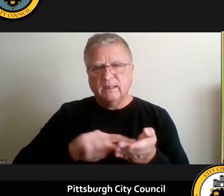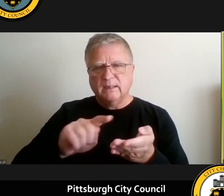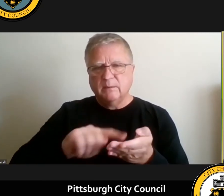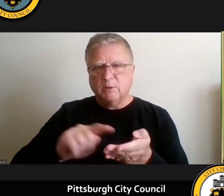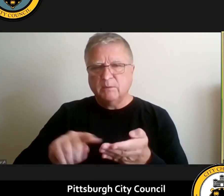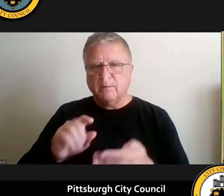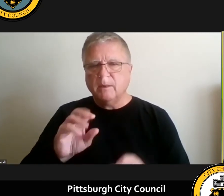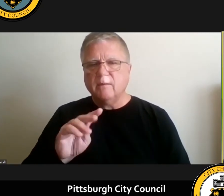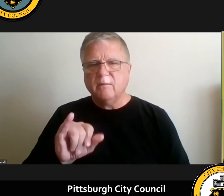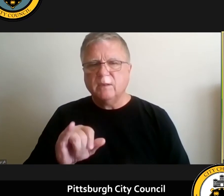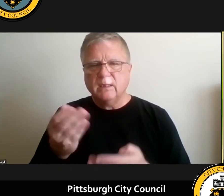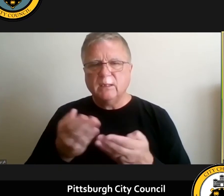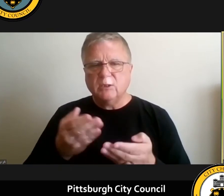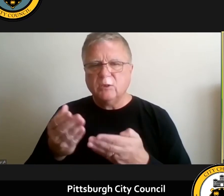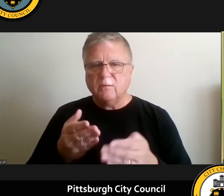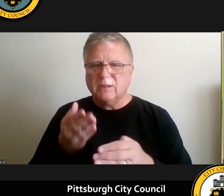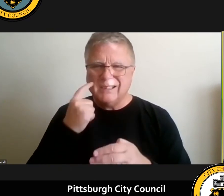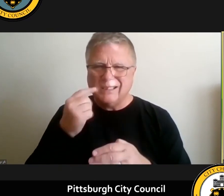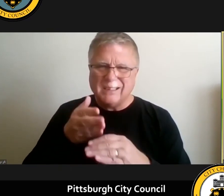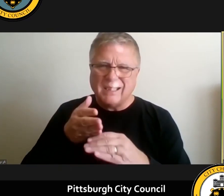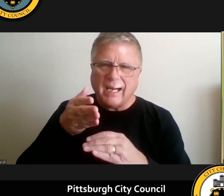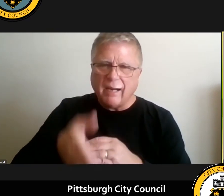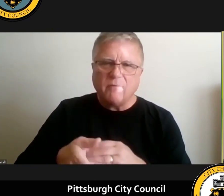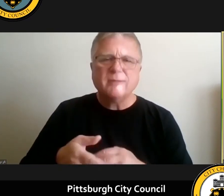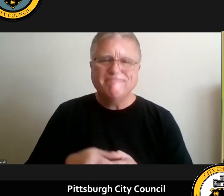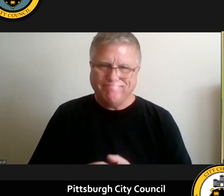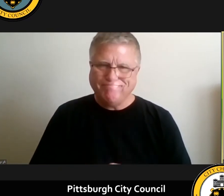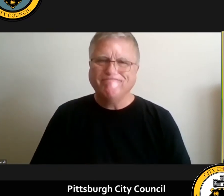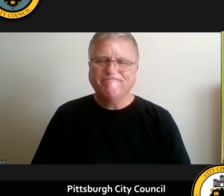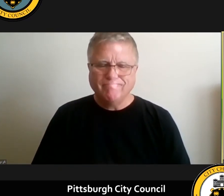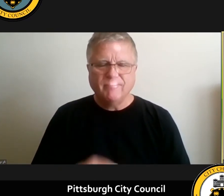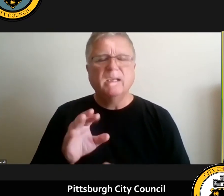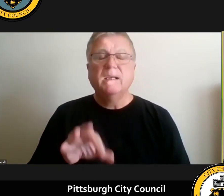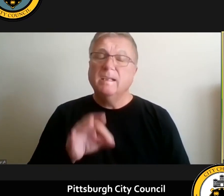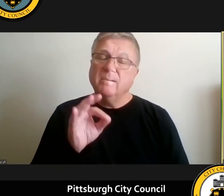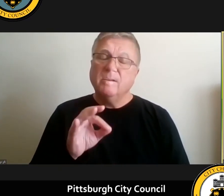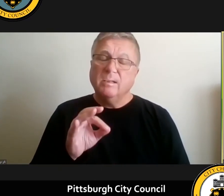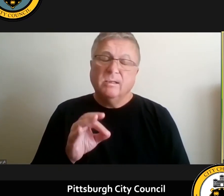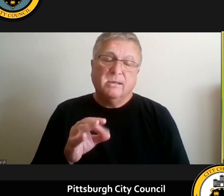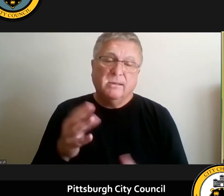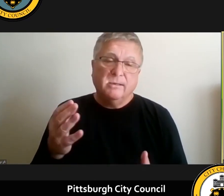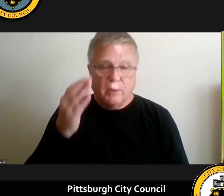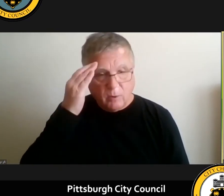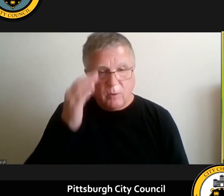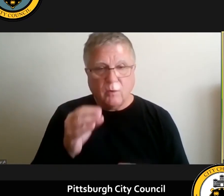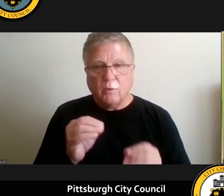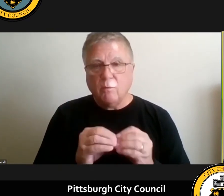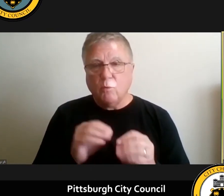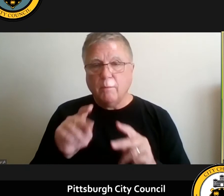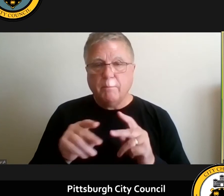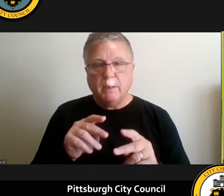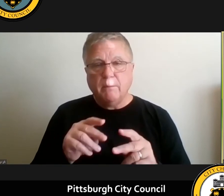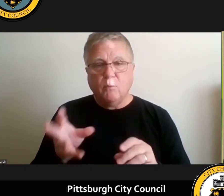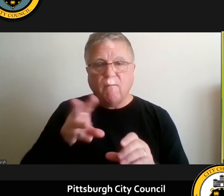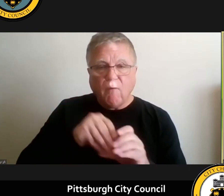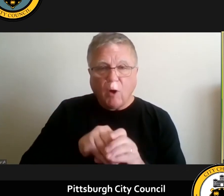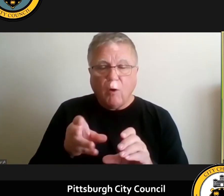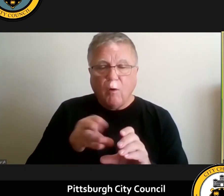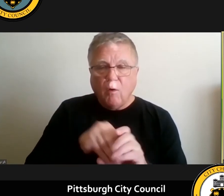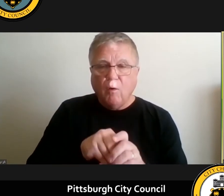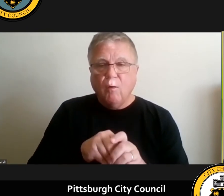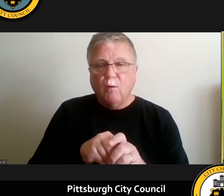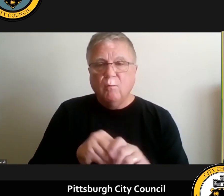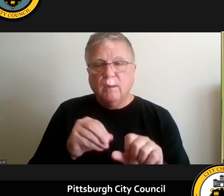thereafter and they found when um you know the more people that can be engaged um that